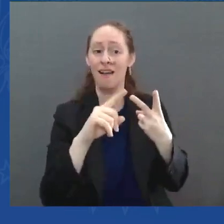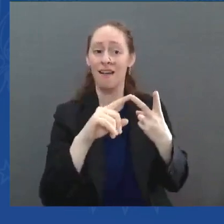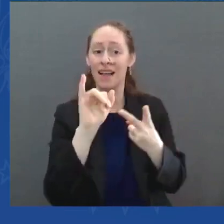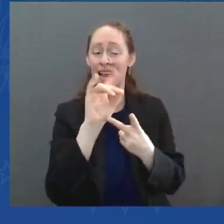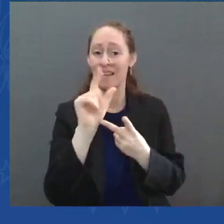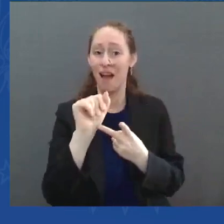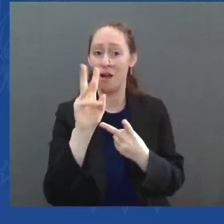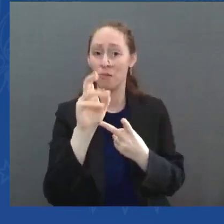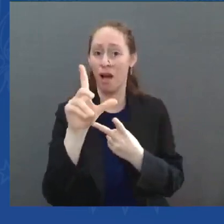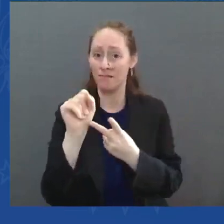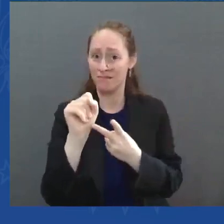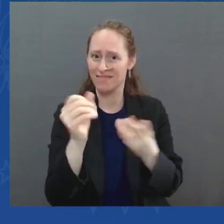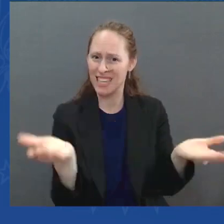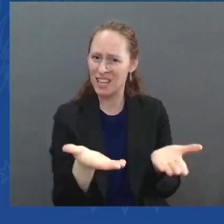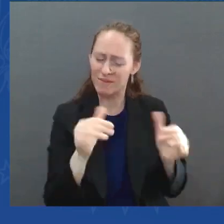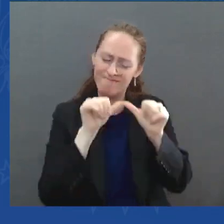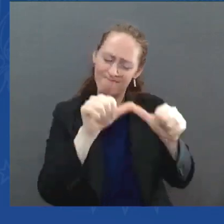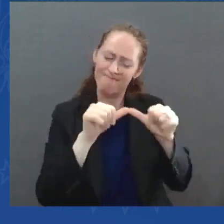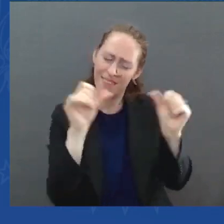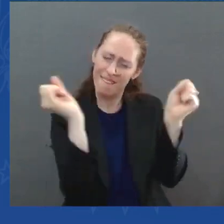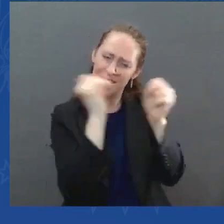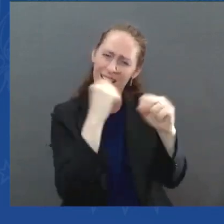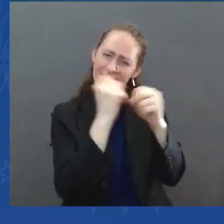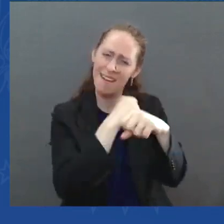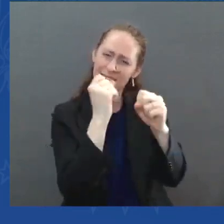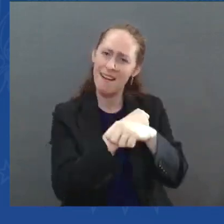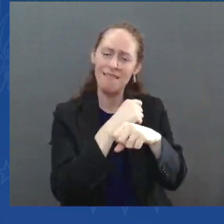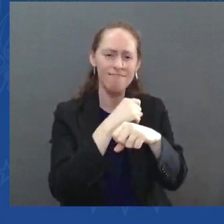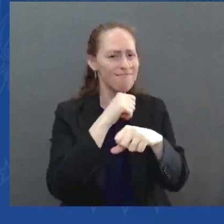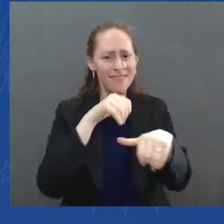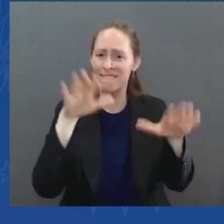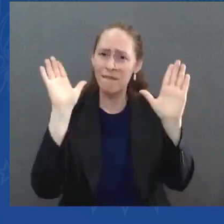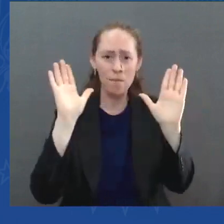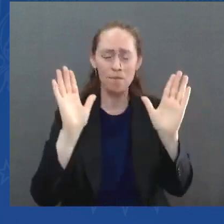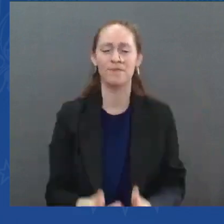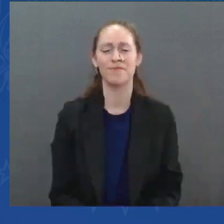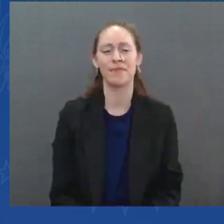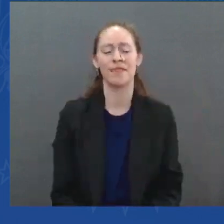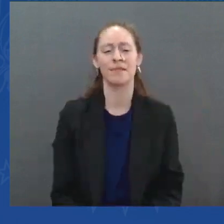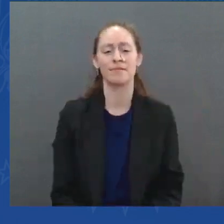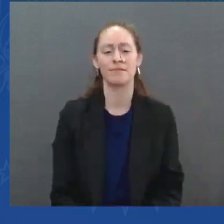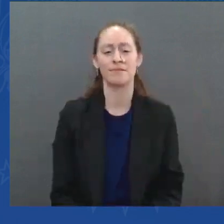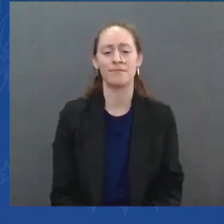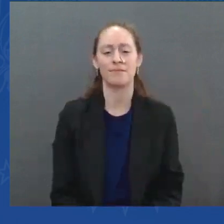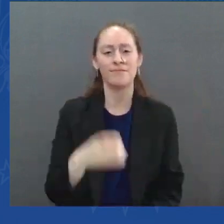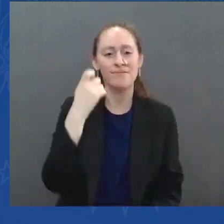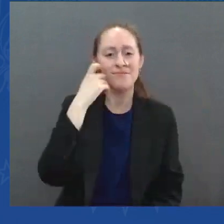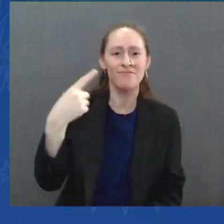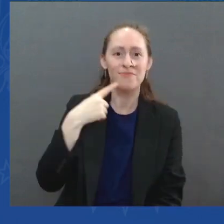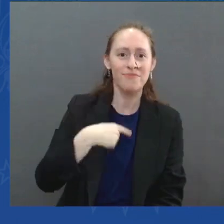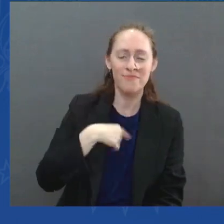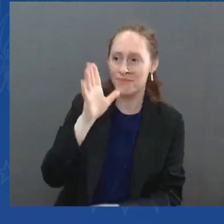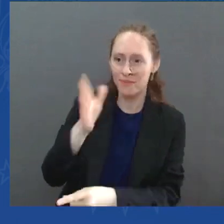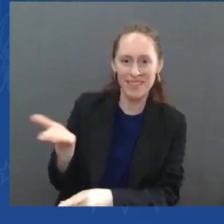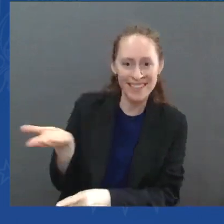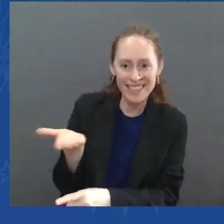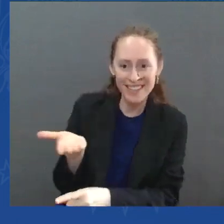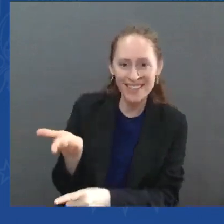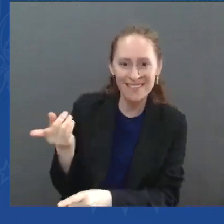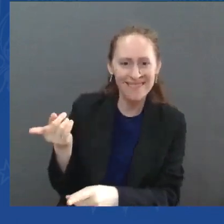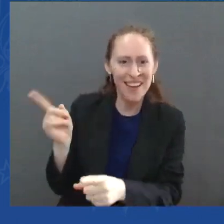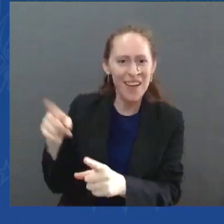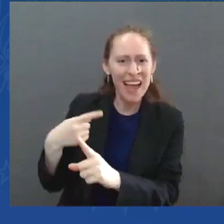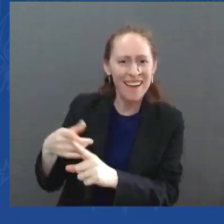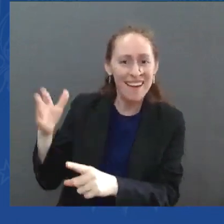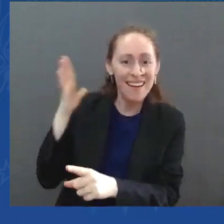mother was here when? And your grandmother was here when? In 1898. In 1898, in order to